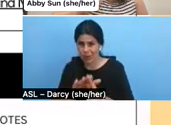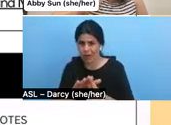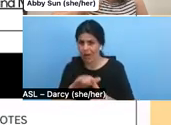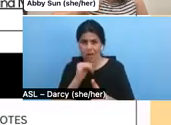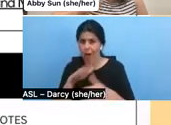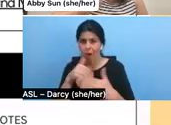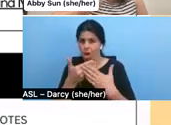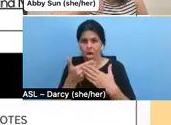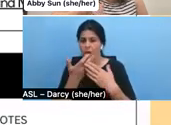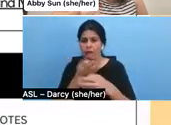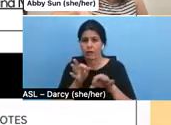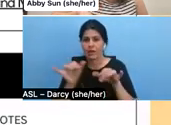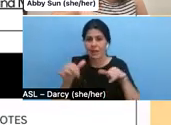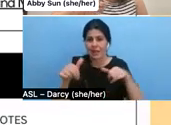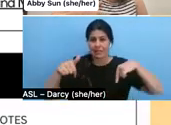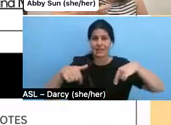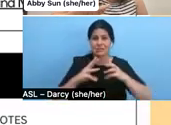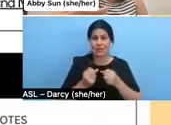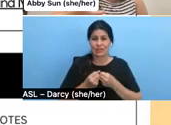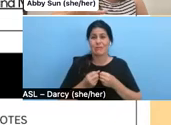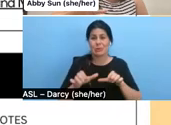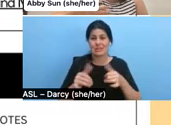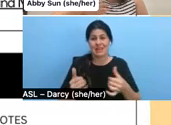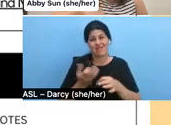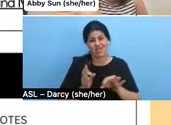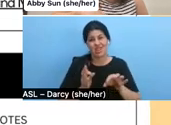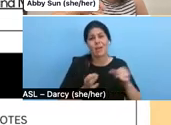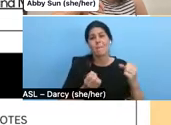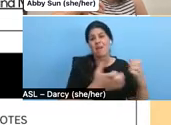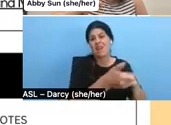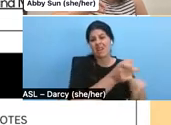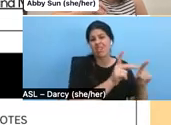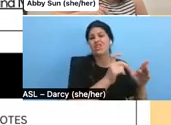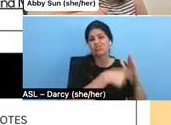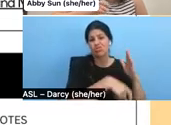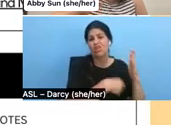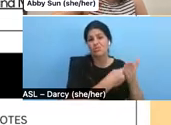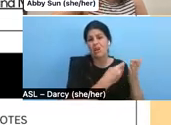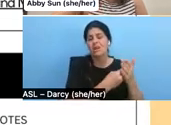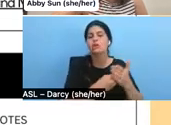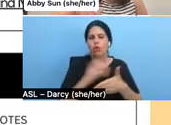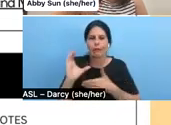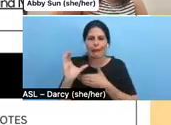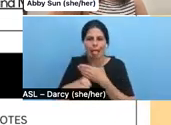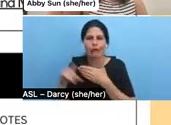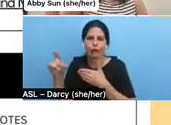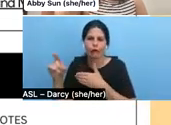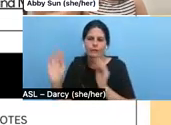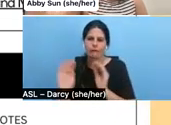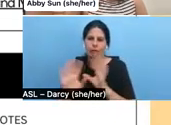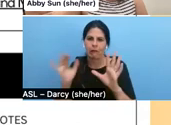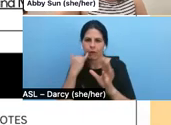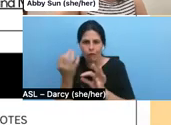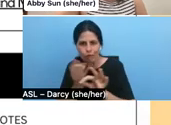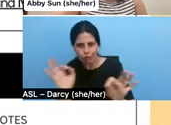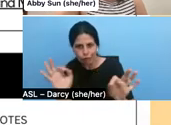workshop series that we are holding today. Many of them charge money. So today's calendar makes it really clear if it's something that's free, if it's